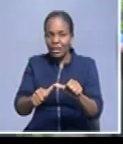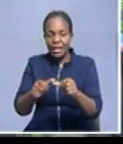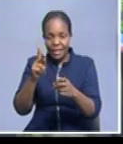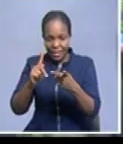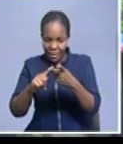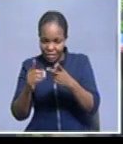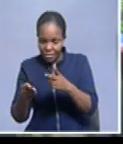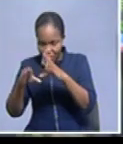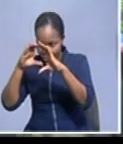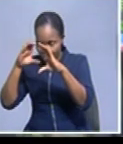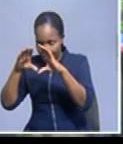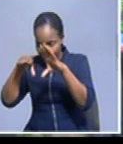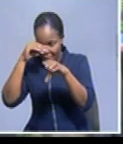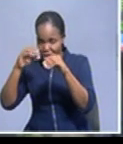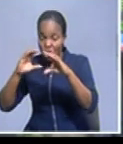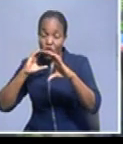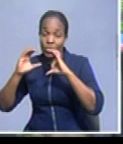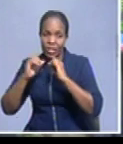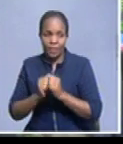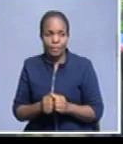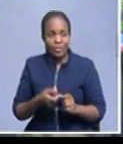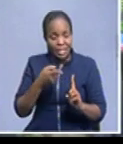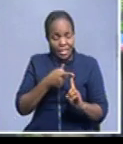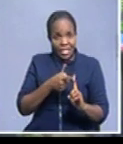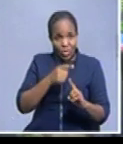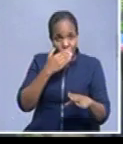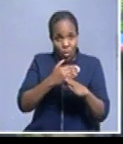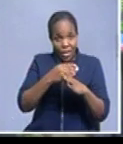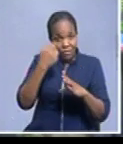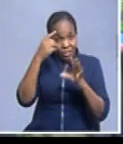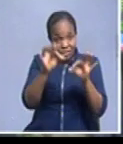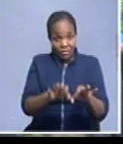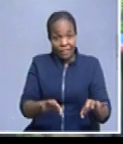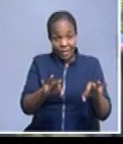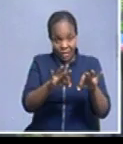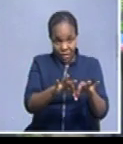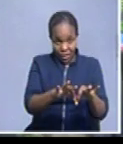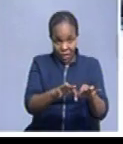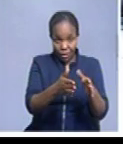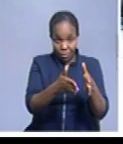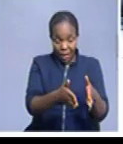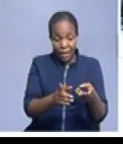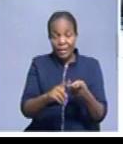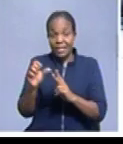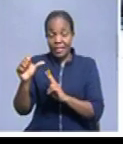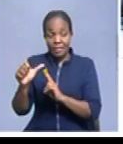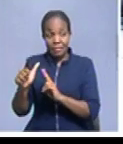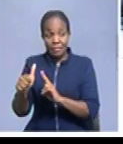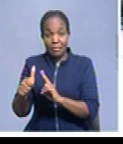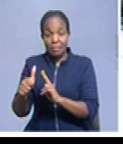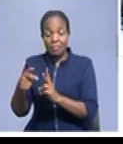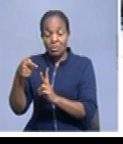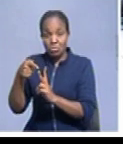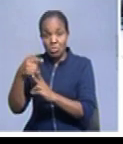Musheko is currently part of the public relations team in the Ministry of Agriculture, Water and Forestry, while Hashili is